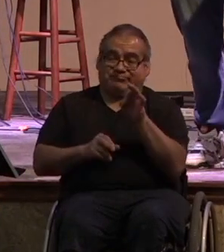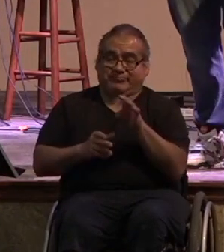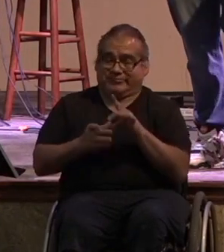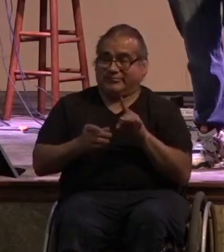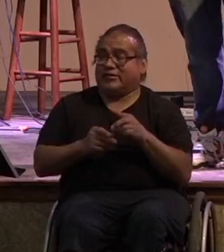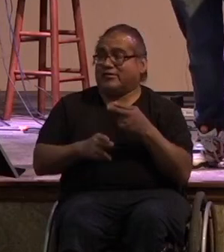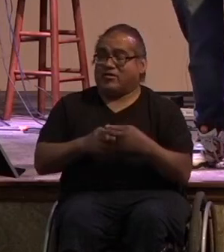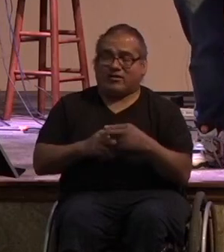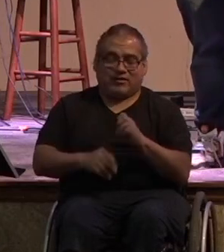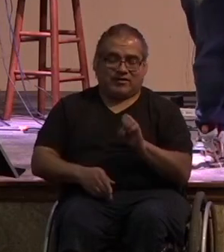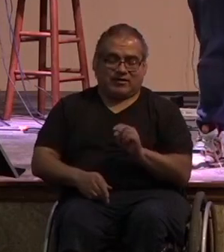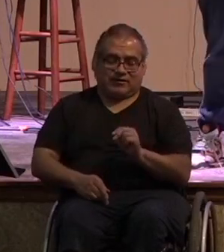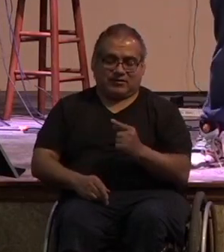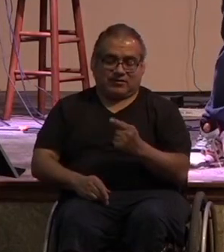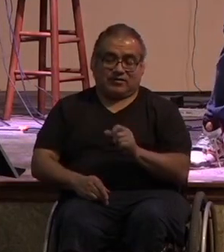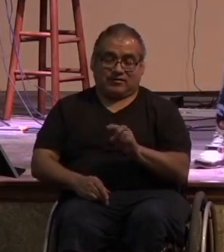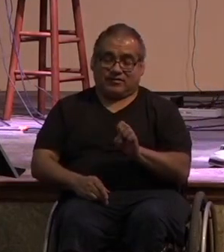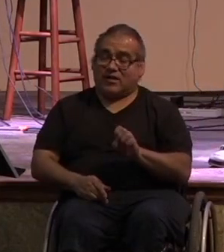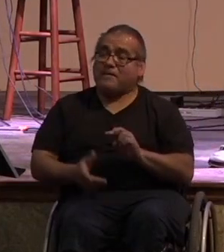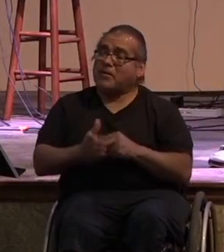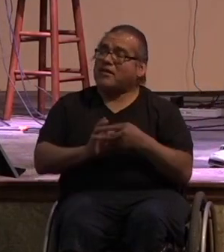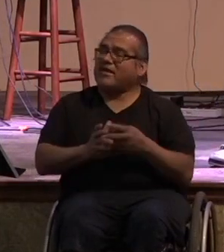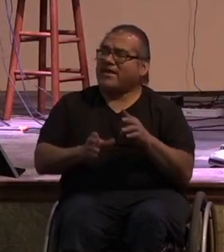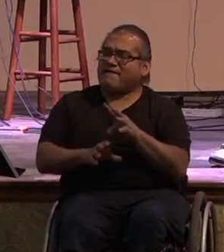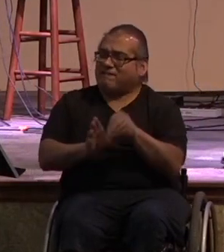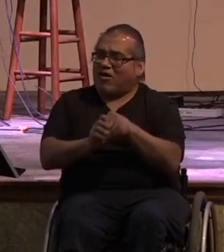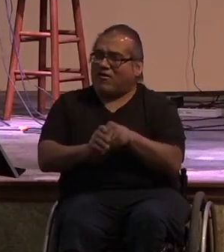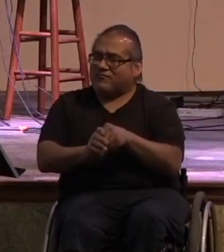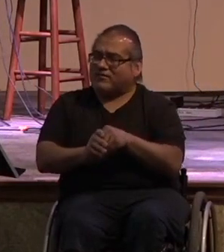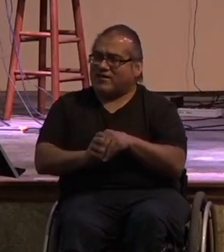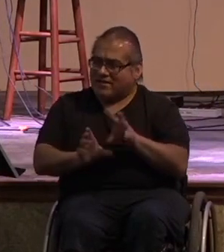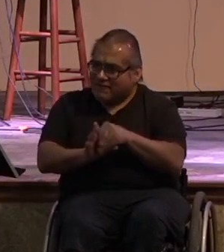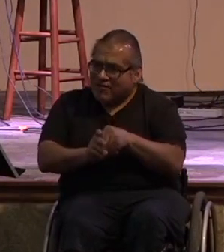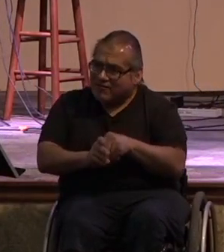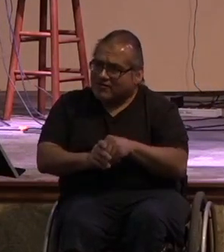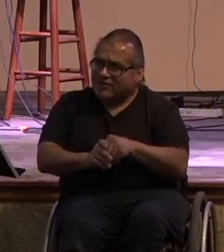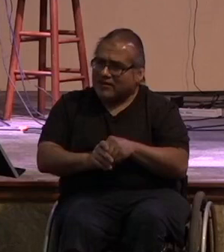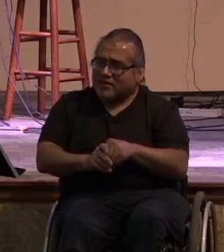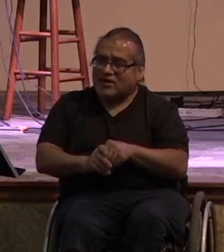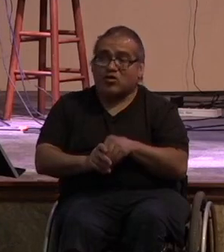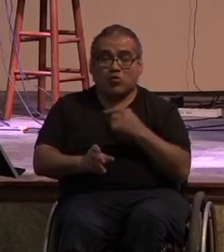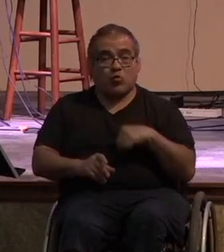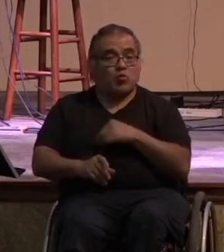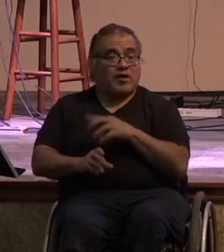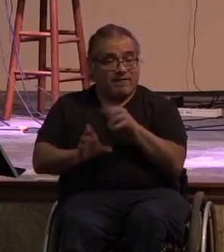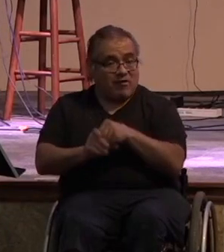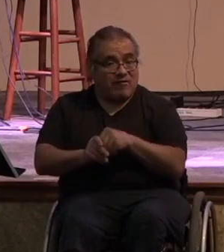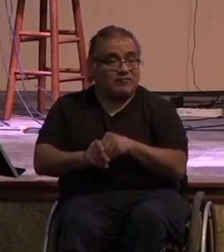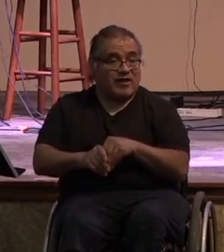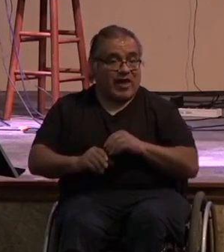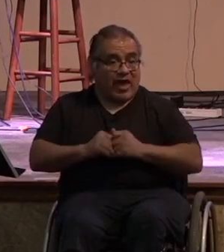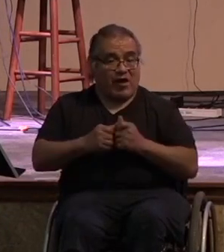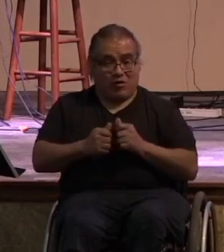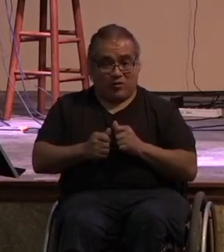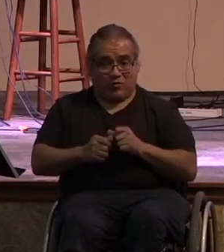mission statement is engaging in the life of the church and this is yet but one more thing that we do to engage in the life